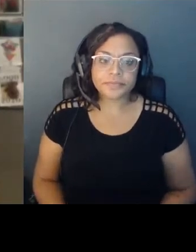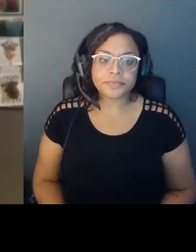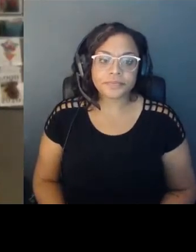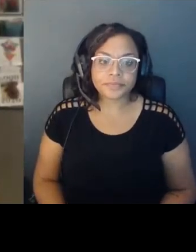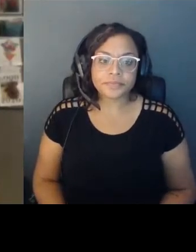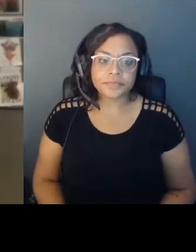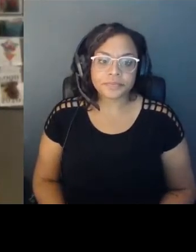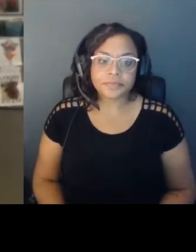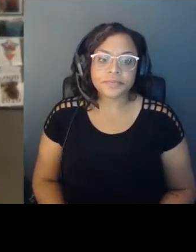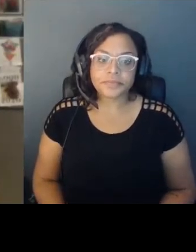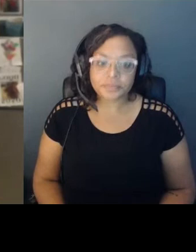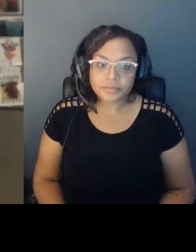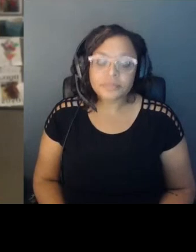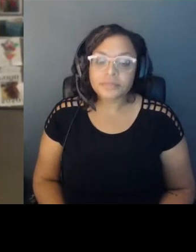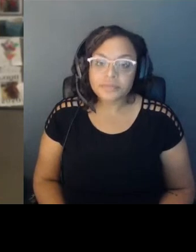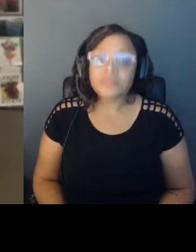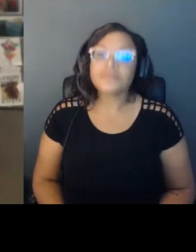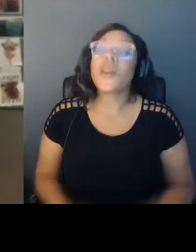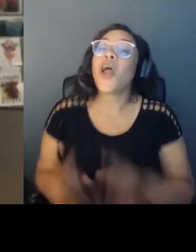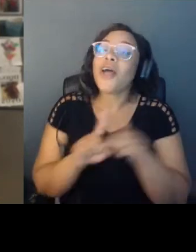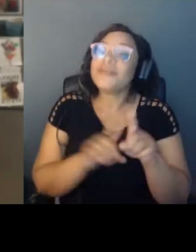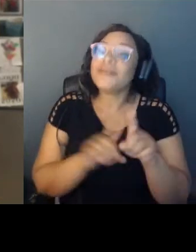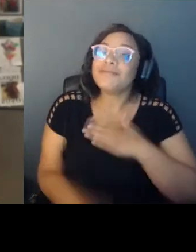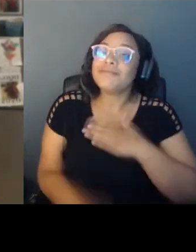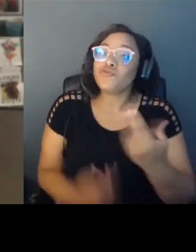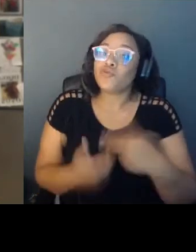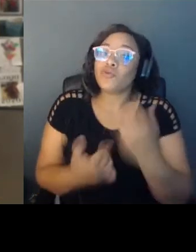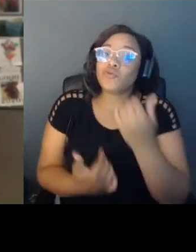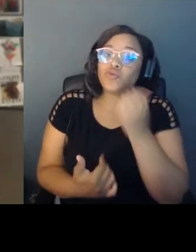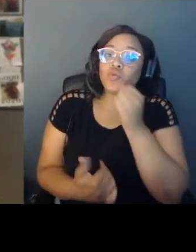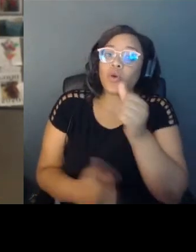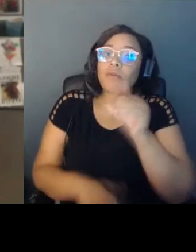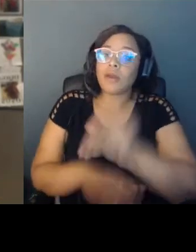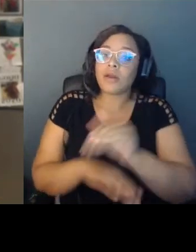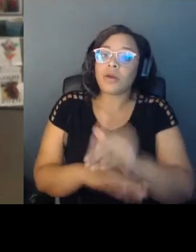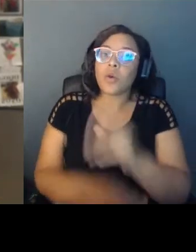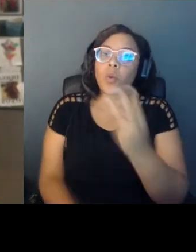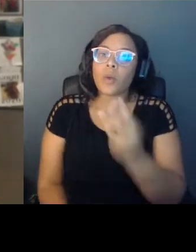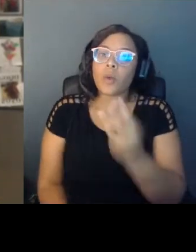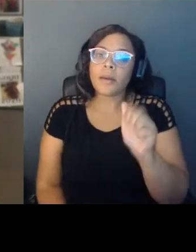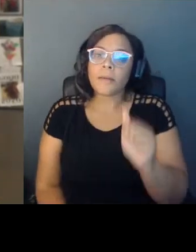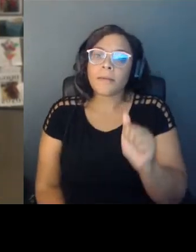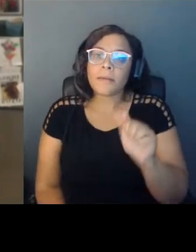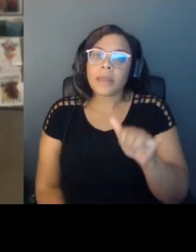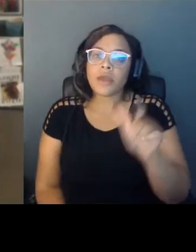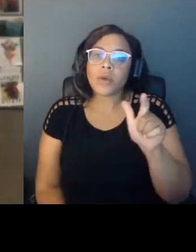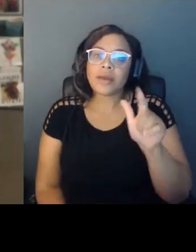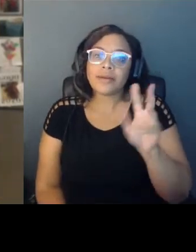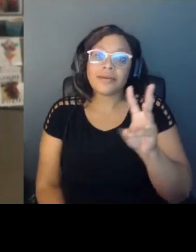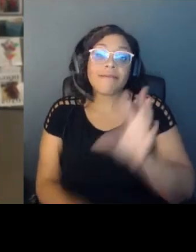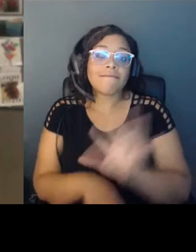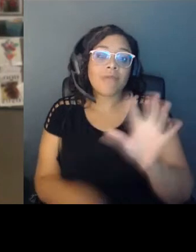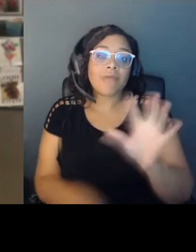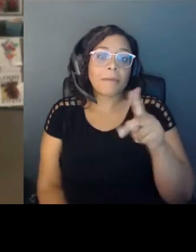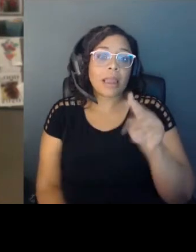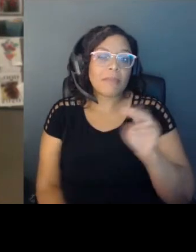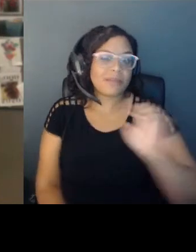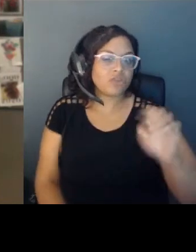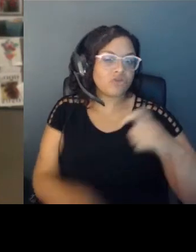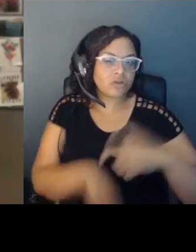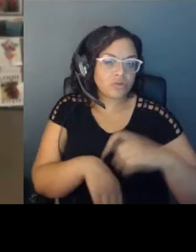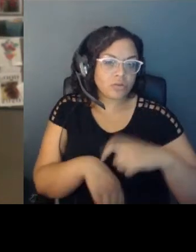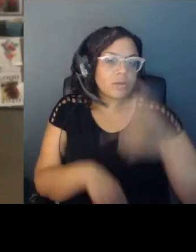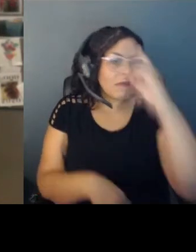Please also join us tomorrow night, Wednesday, May 26th at 5 p.m. Eastern for the closing night of New American Dream.